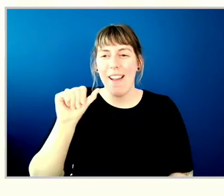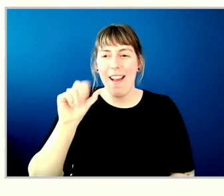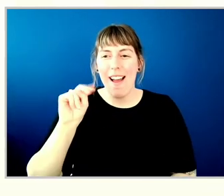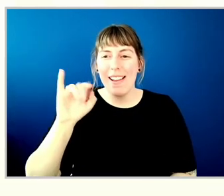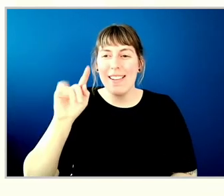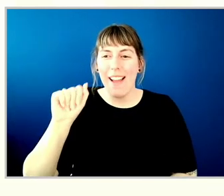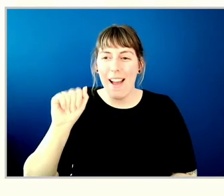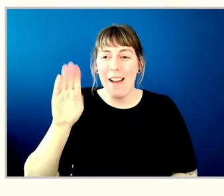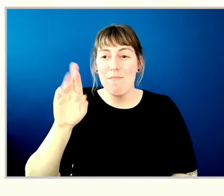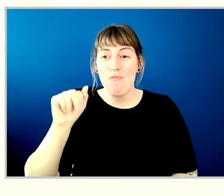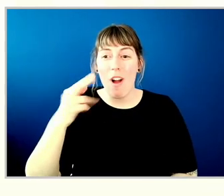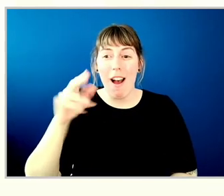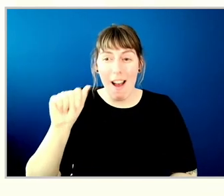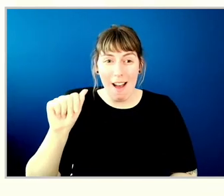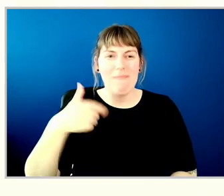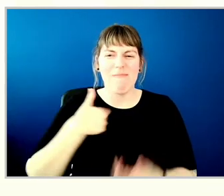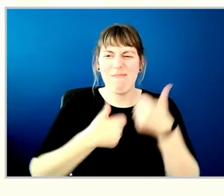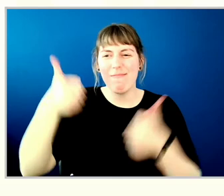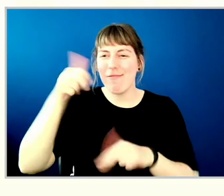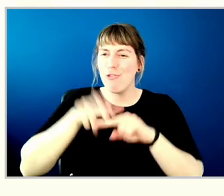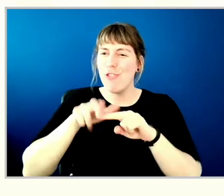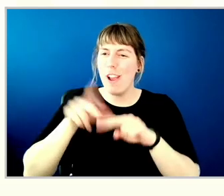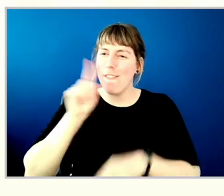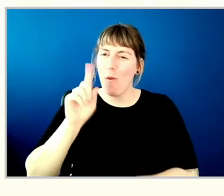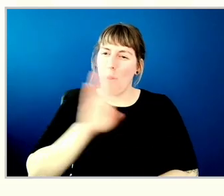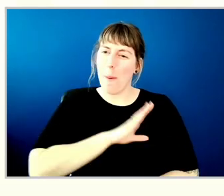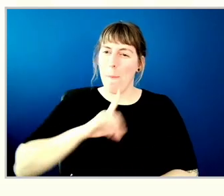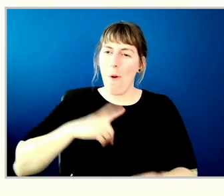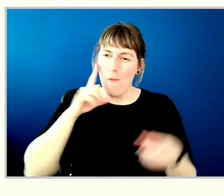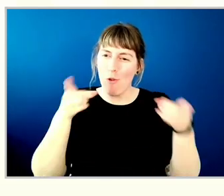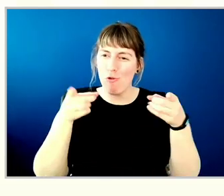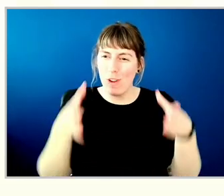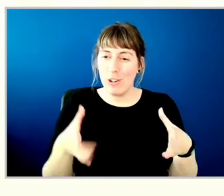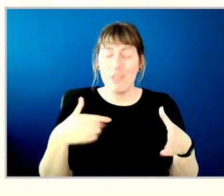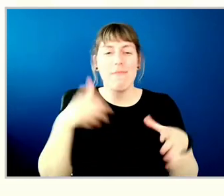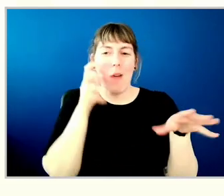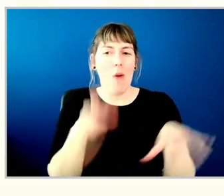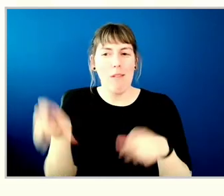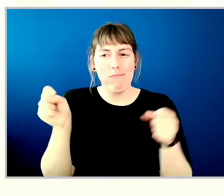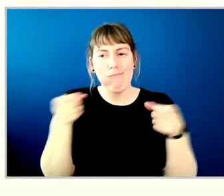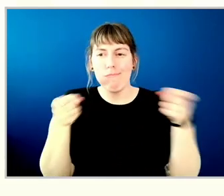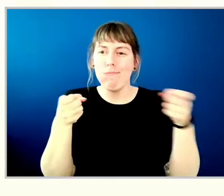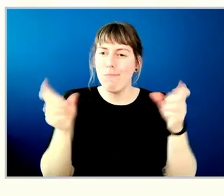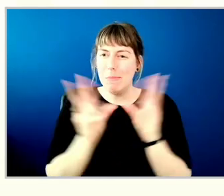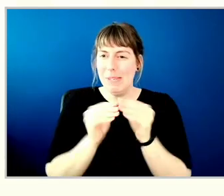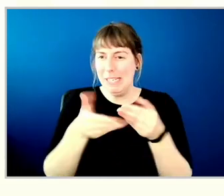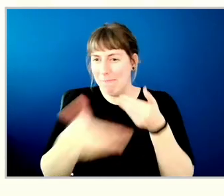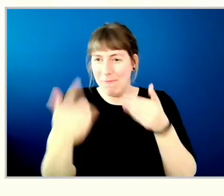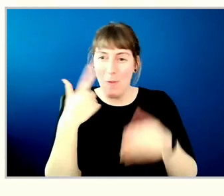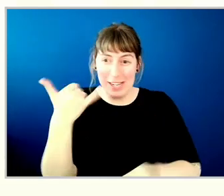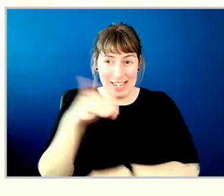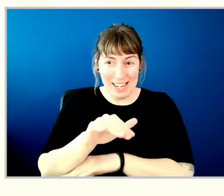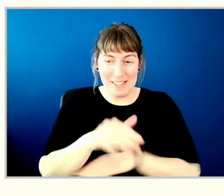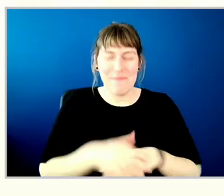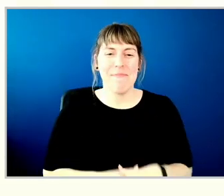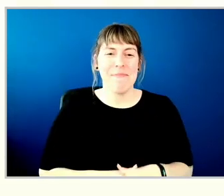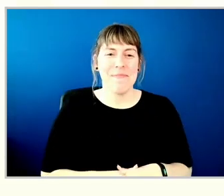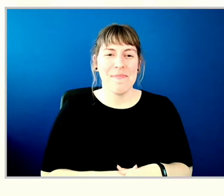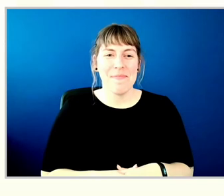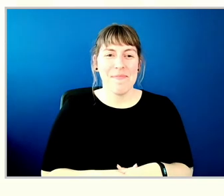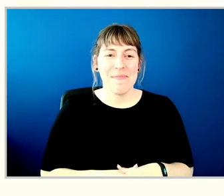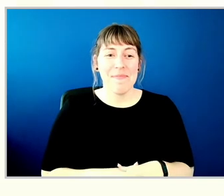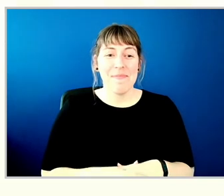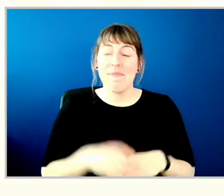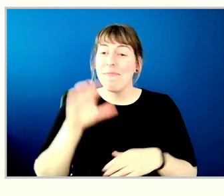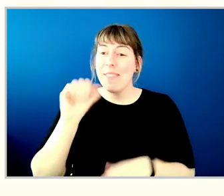and I am the chair of Vancity's Board of Directors, and will be chairing tonight's Annual General Meeting. We are once again hosting